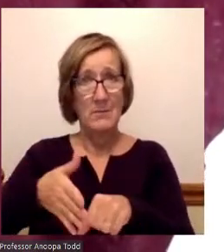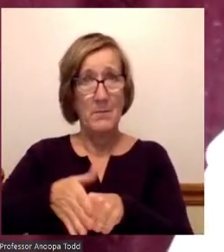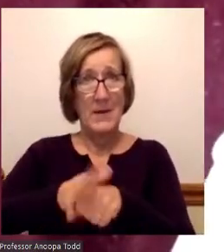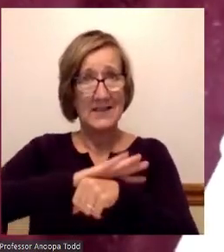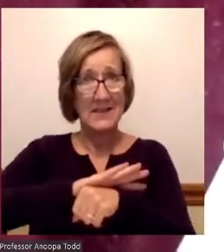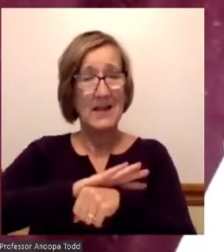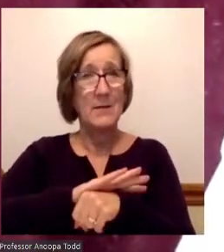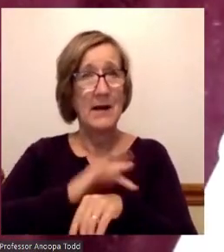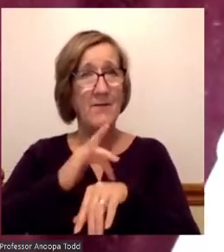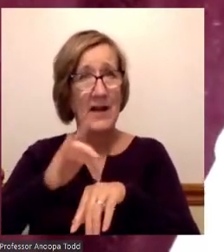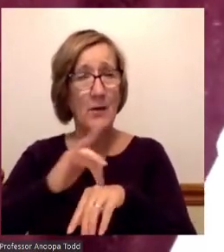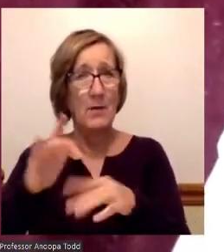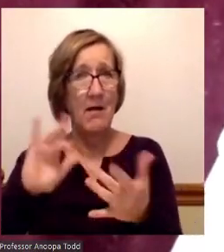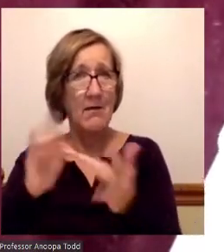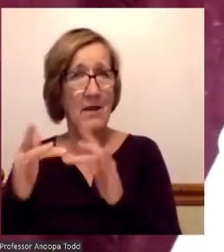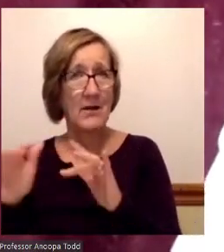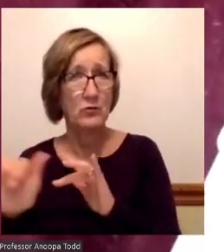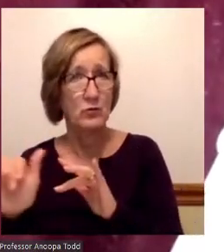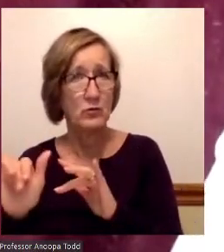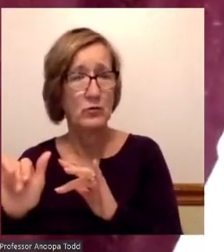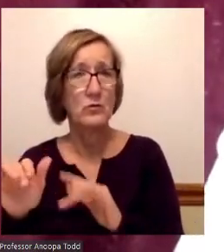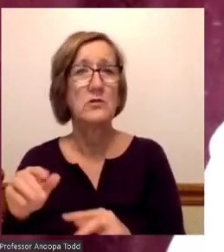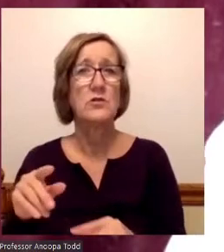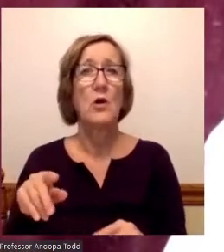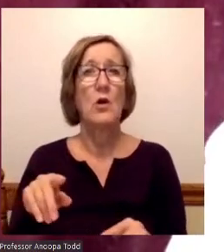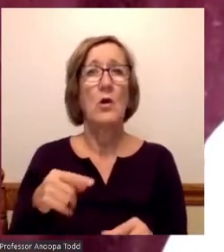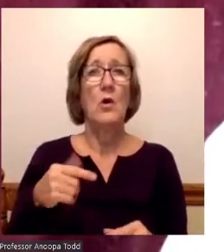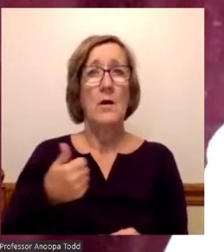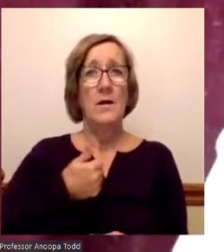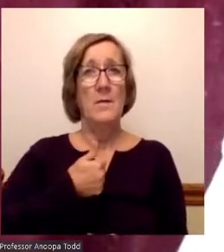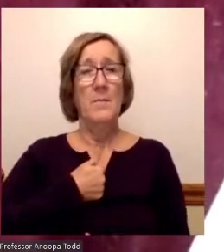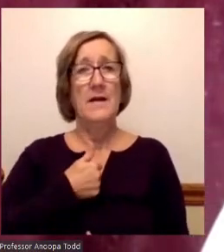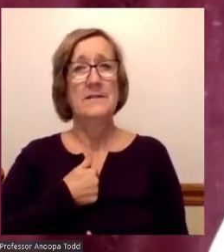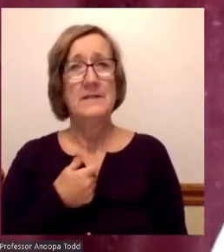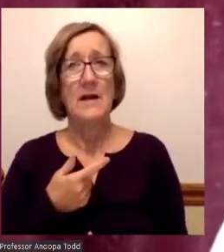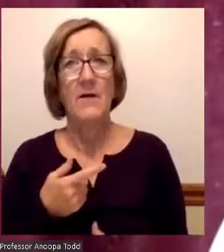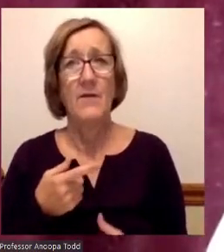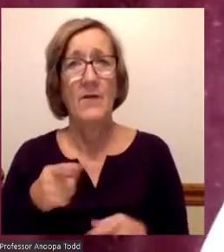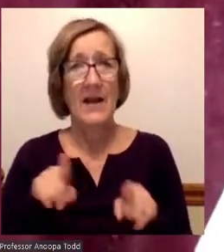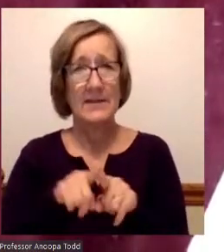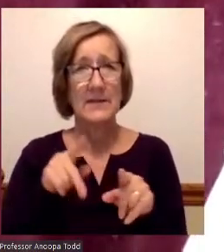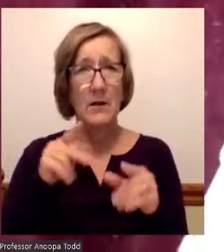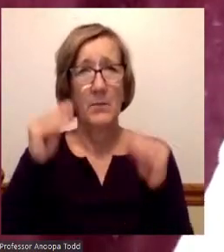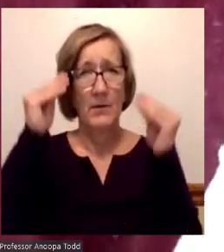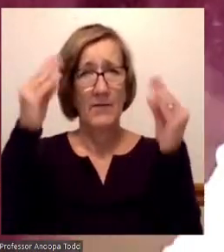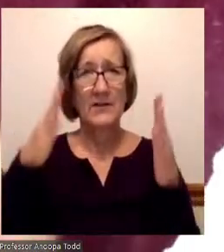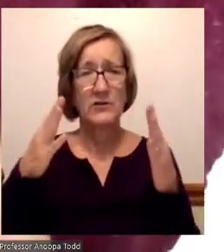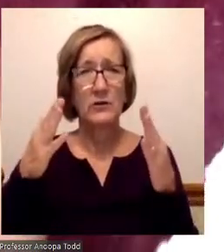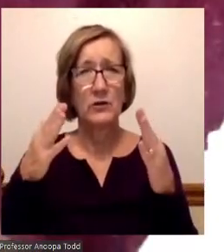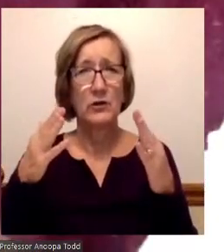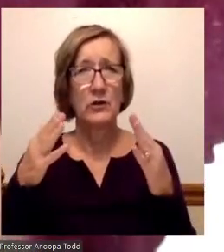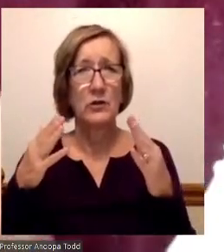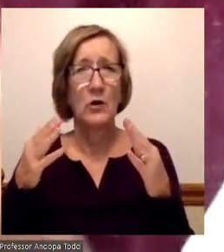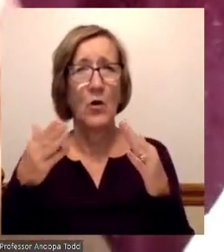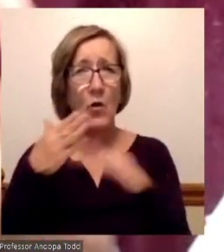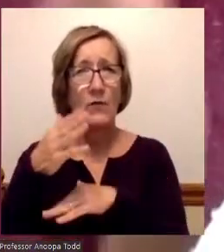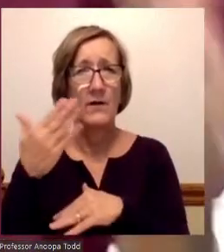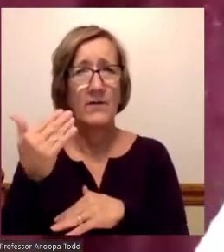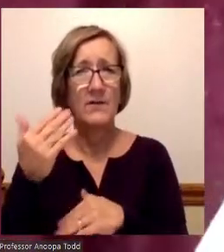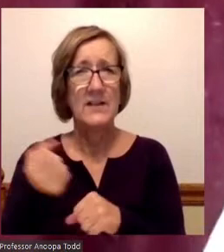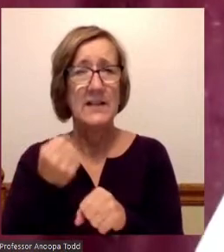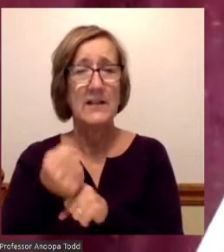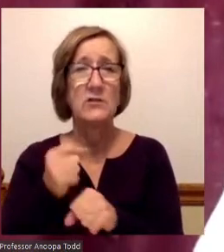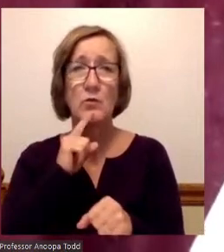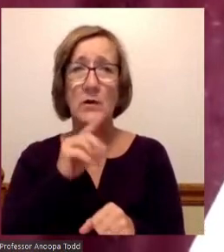The staff. As myself having a career as a professor at Mott for over 15 years, Mott is Mott family.